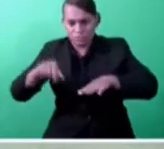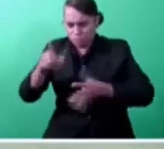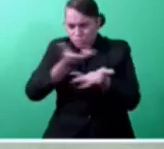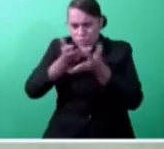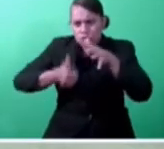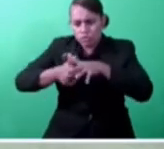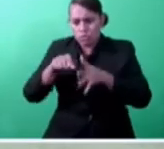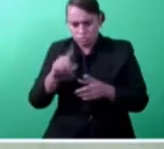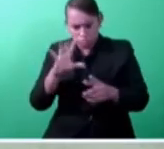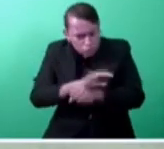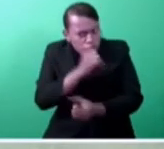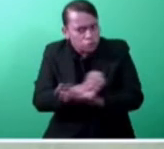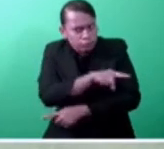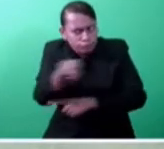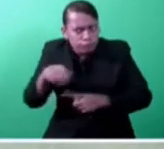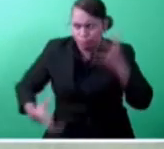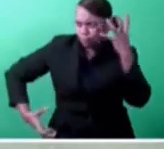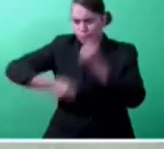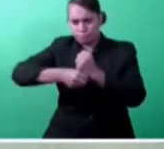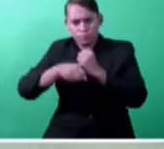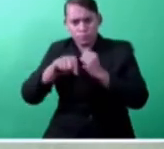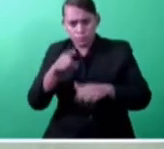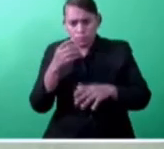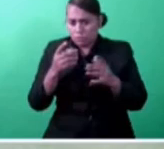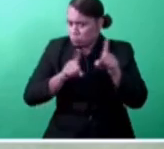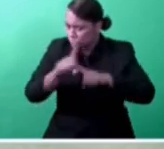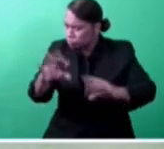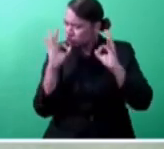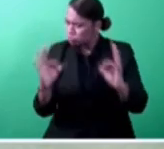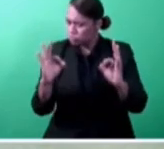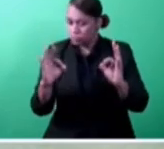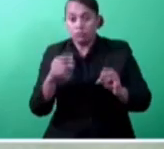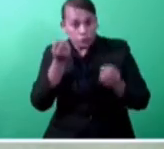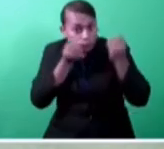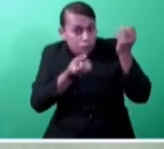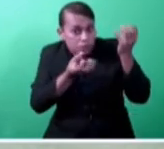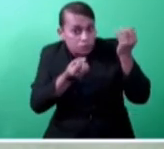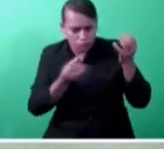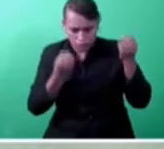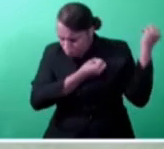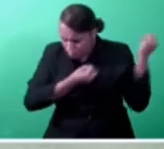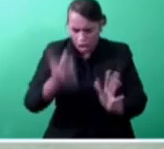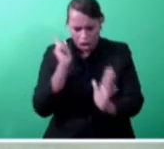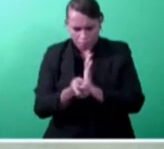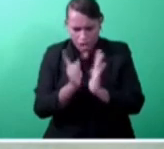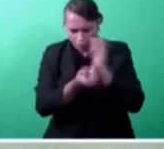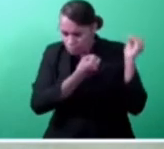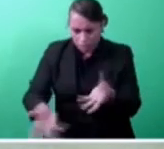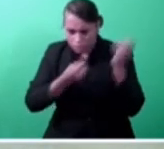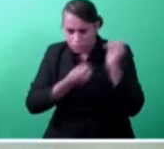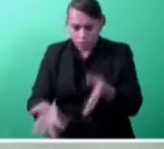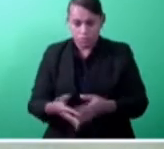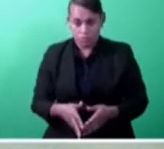that most up-to-date and accurate information is available in real time. This is the beginning of